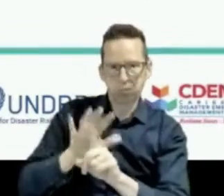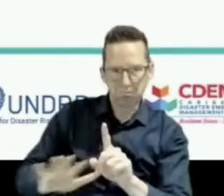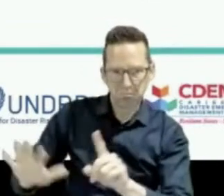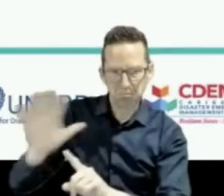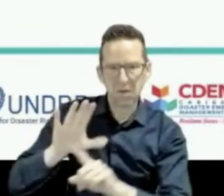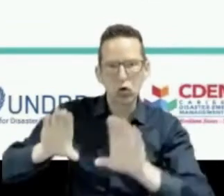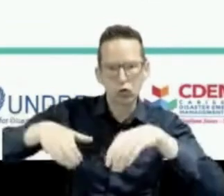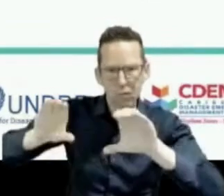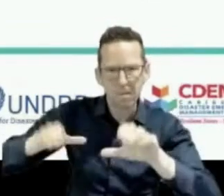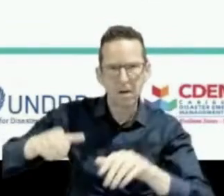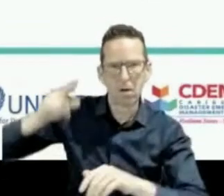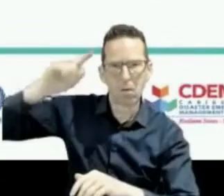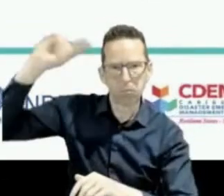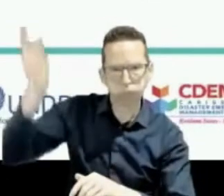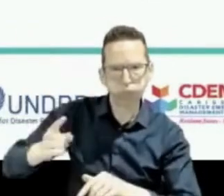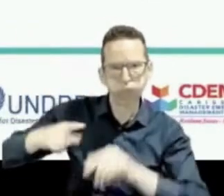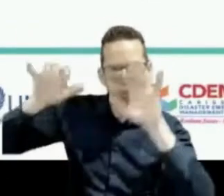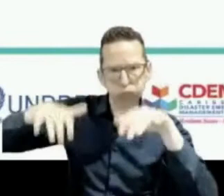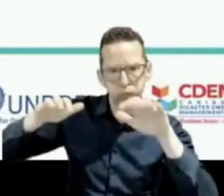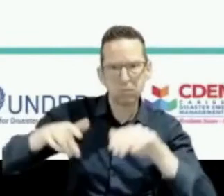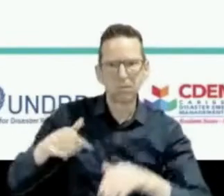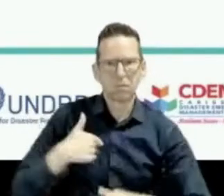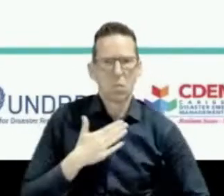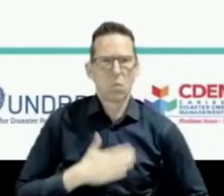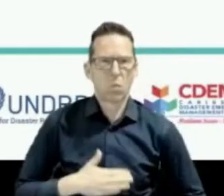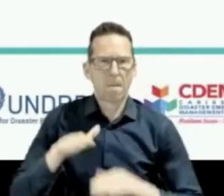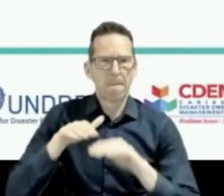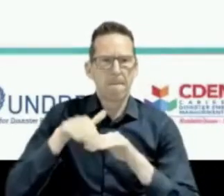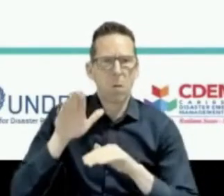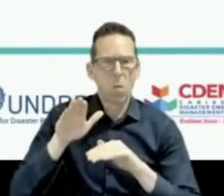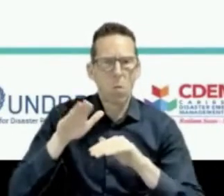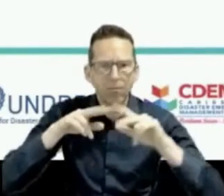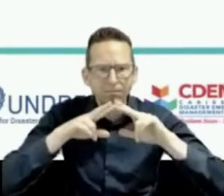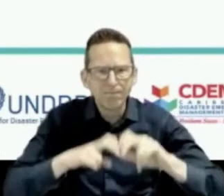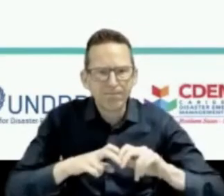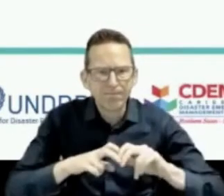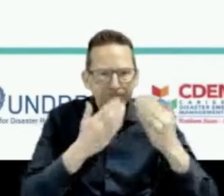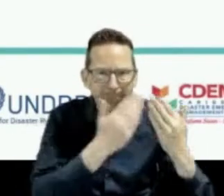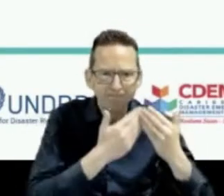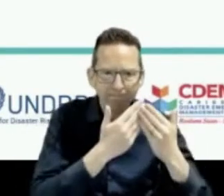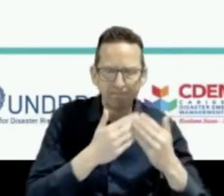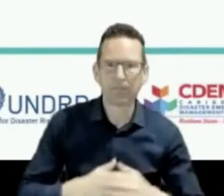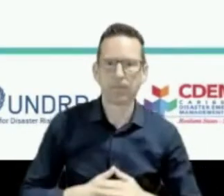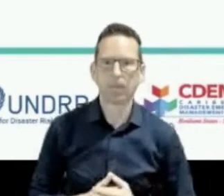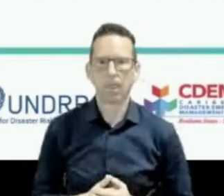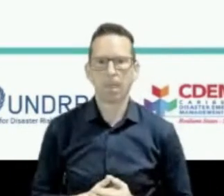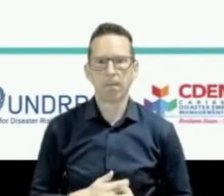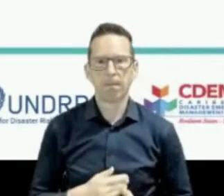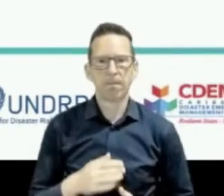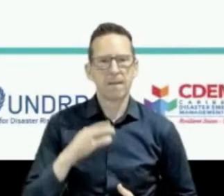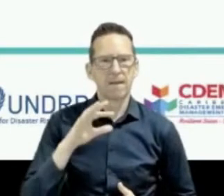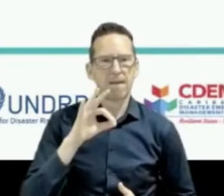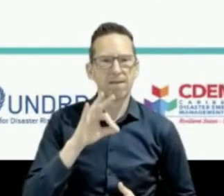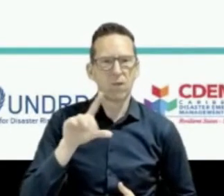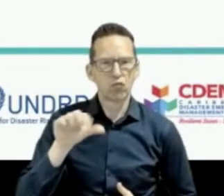there. El Niño in Florida had more precipitation than normal, which is true for the Caribbean, but then it dried out